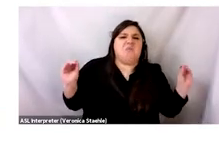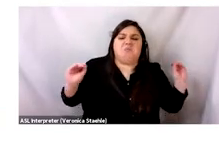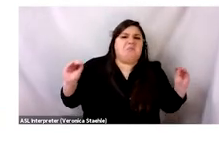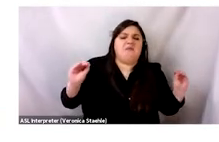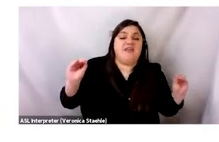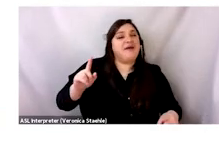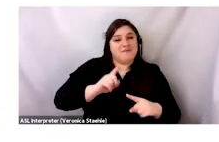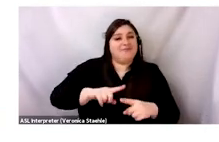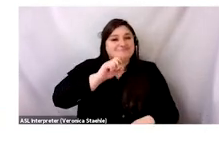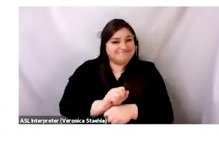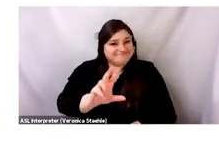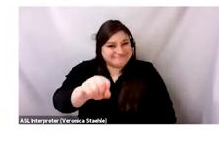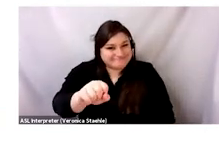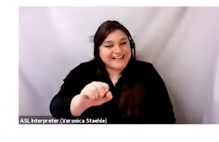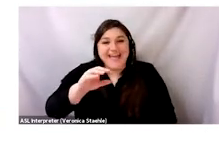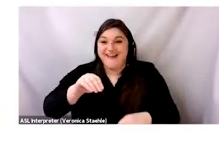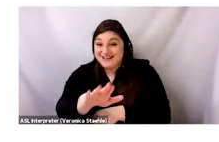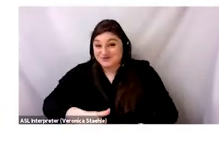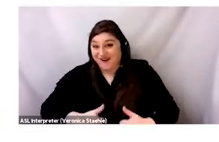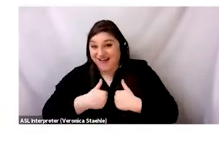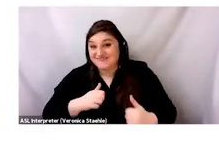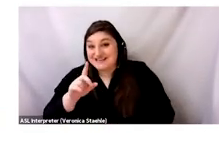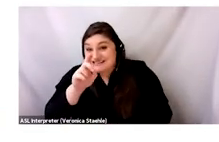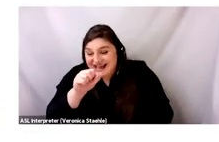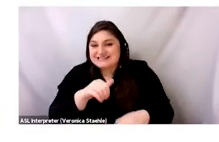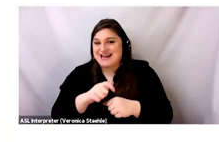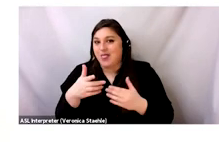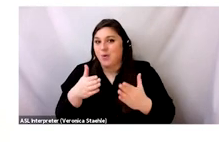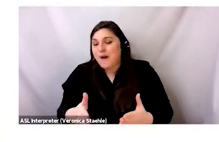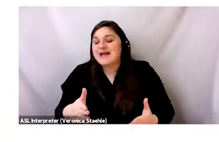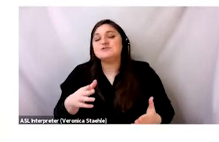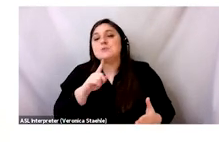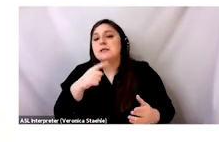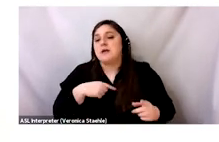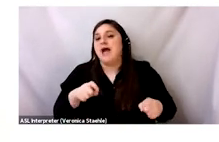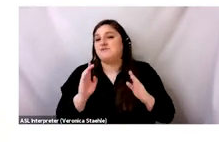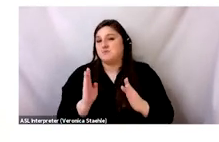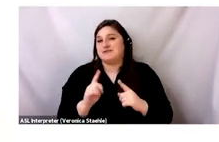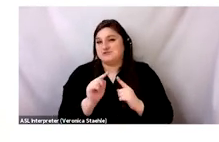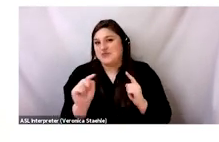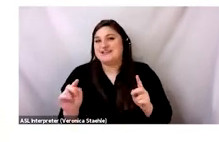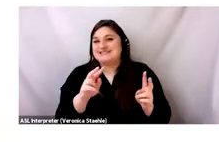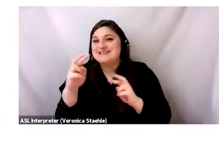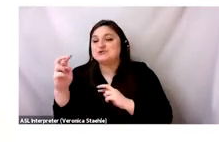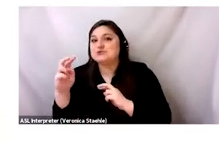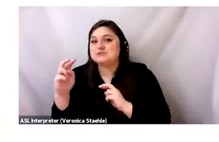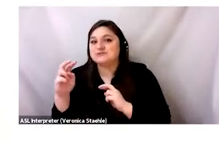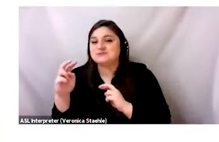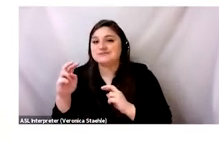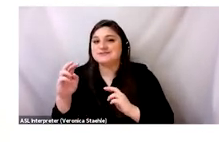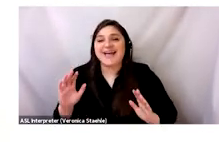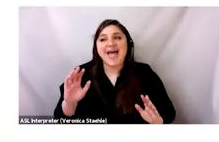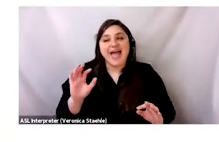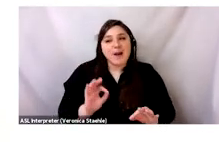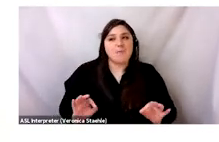you directly, it has a way of affecting your life in one way or another. So let's be more attentive to these issues and